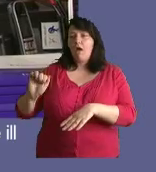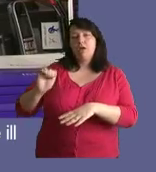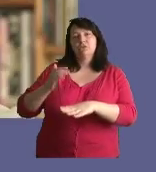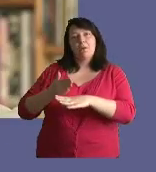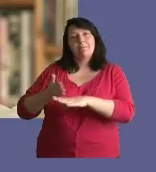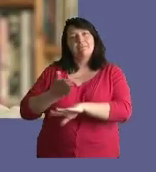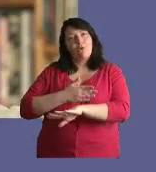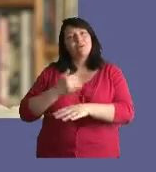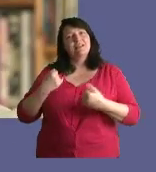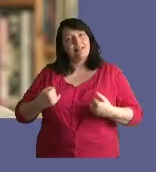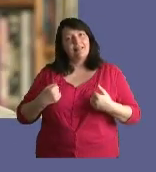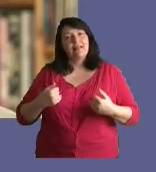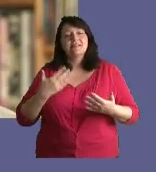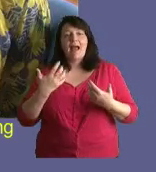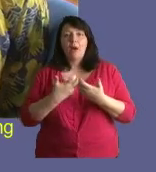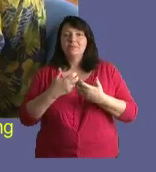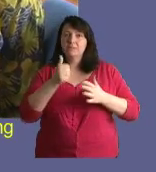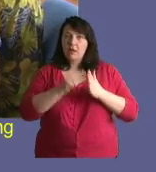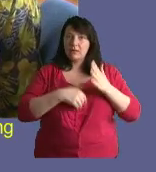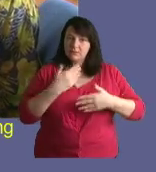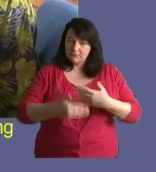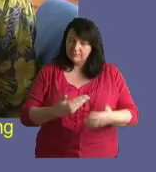ill and that's how it all started